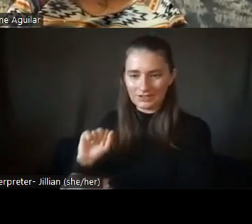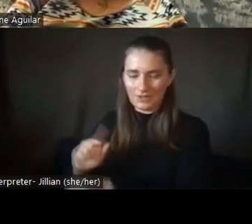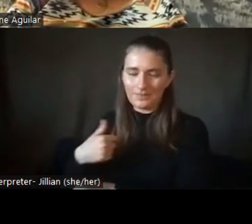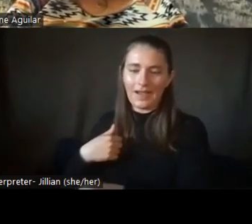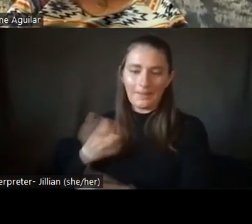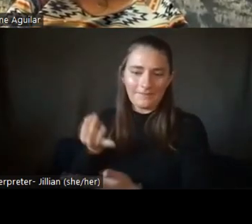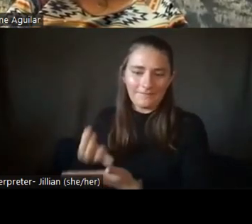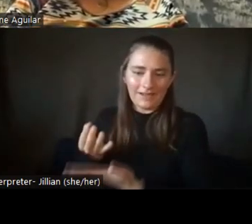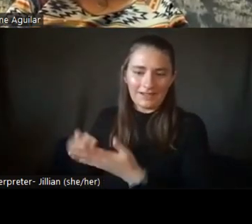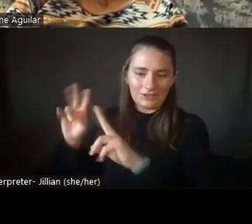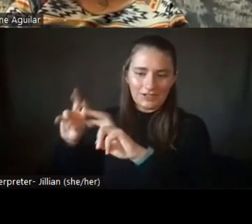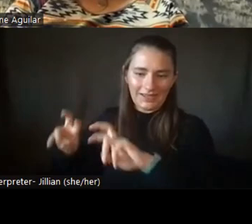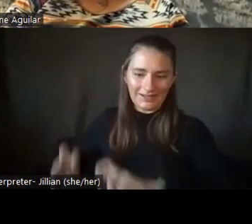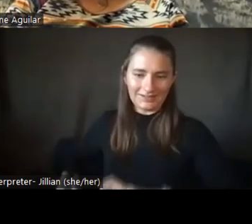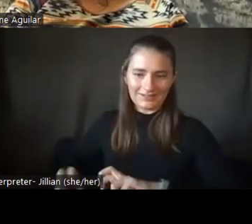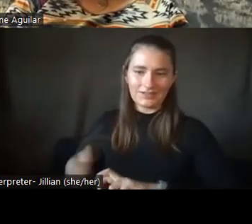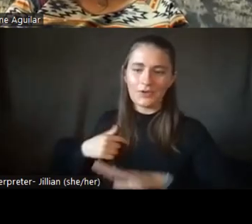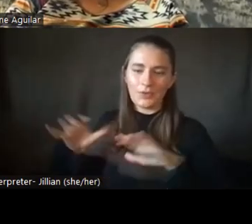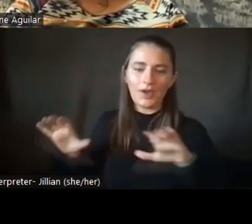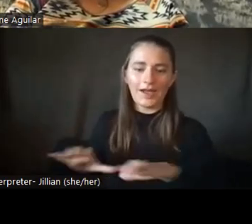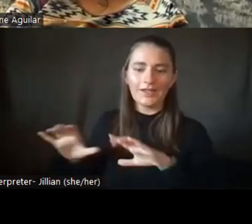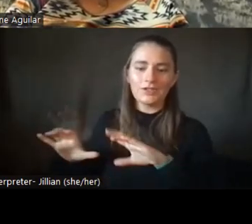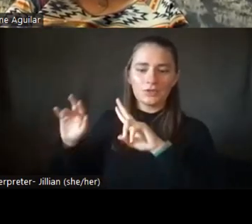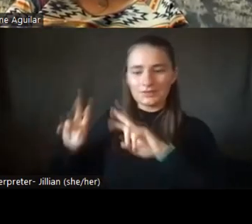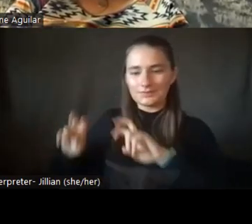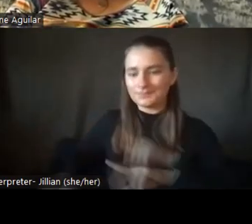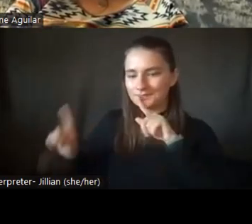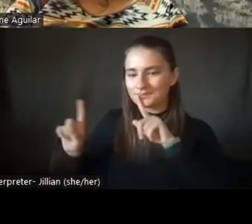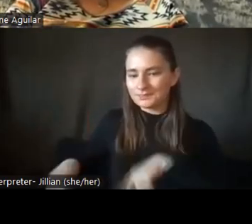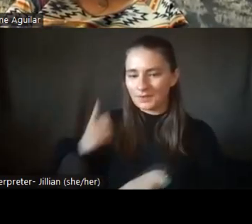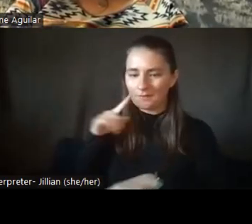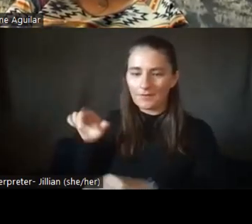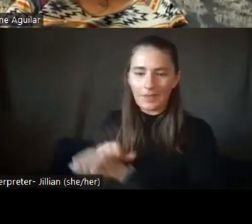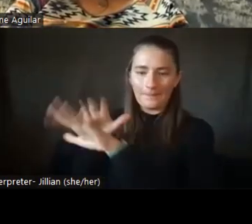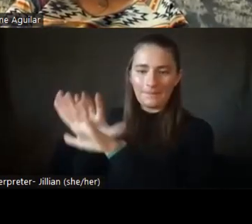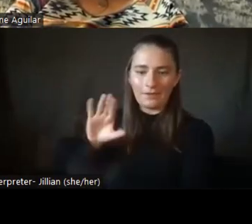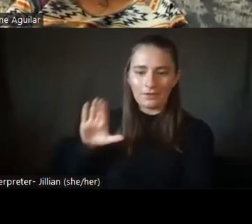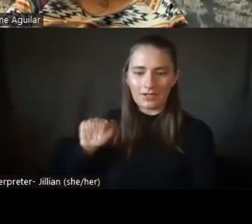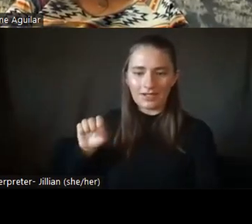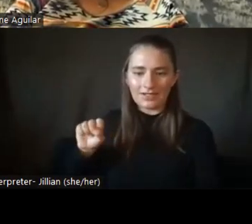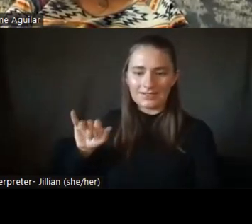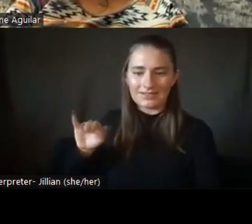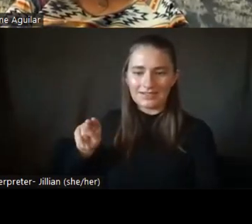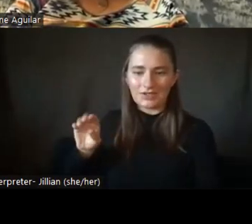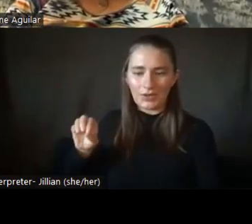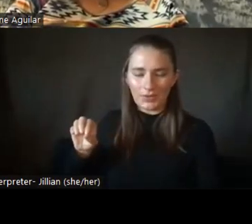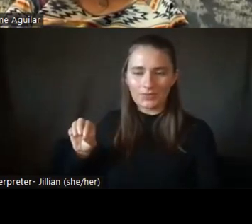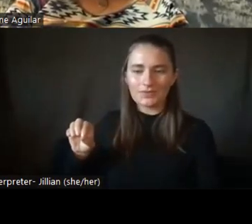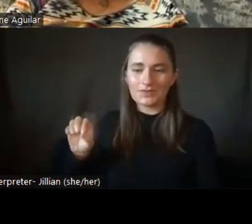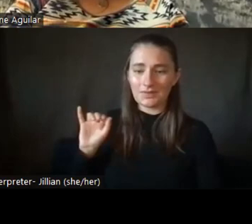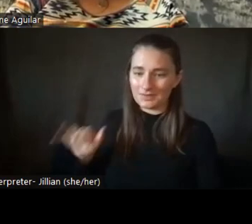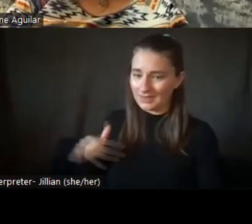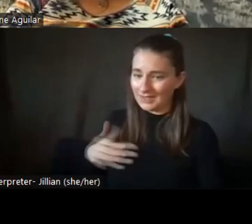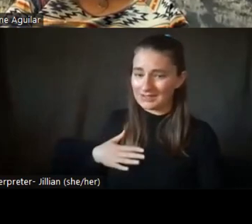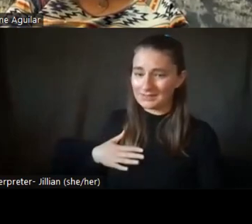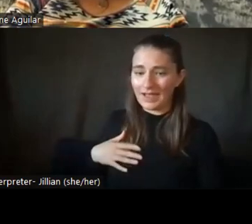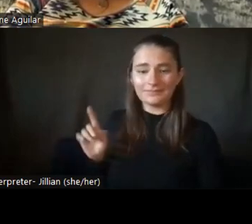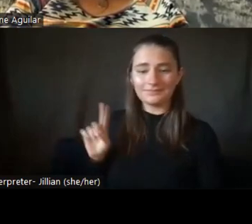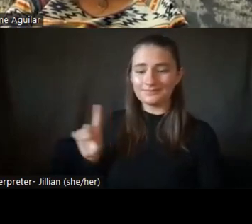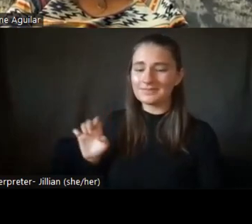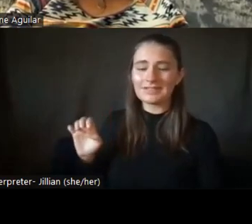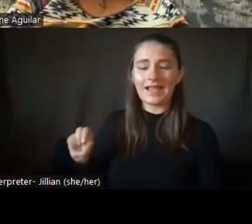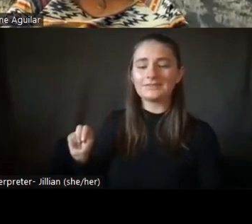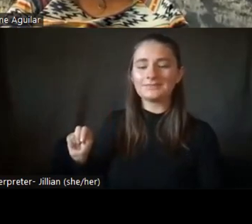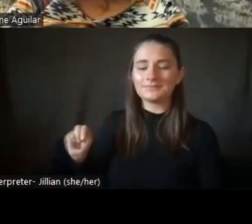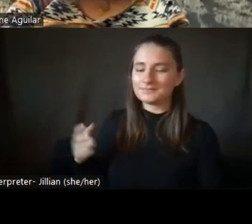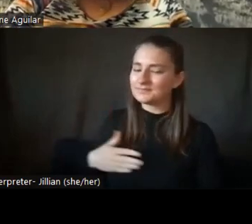So I do statistical reports for the mountain casino. And so, um, that is kind of like my Zen. Like